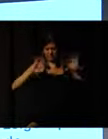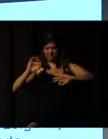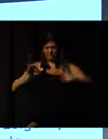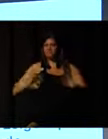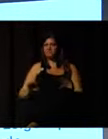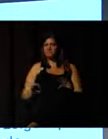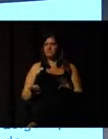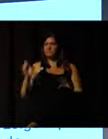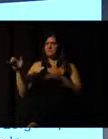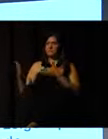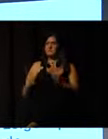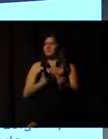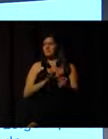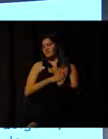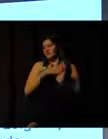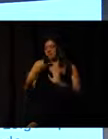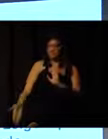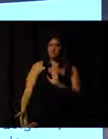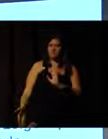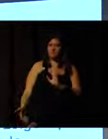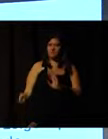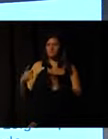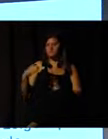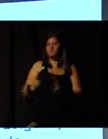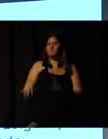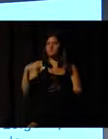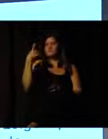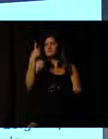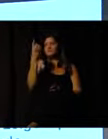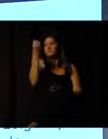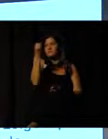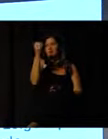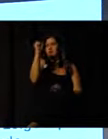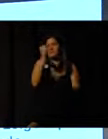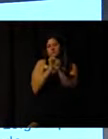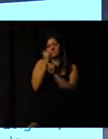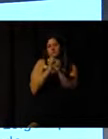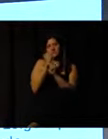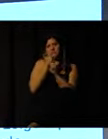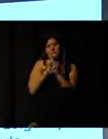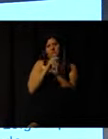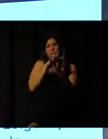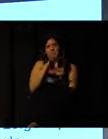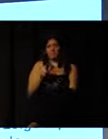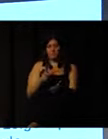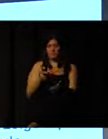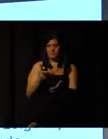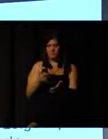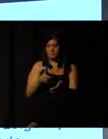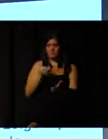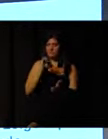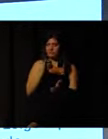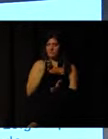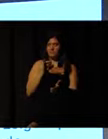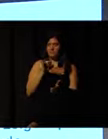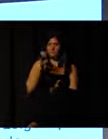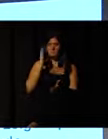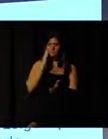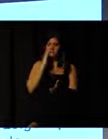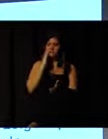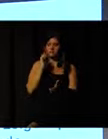along these 168 years of existence. If you